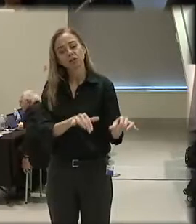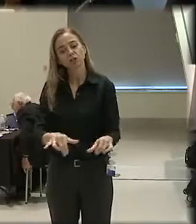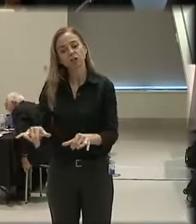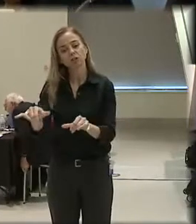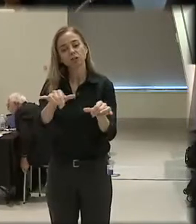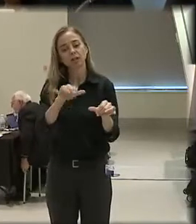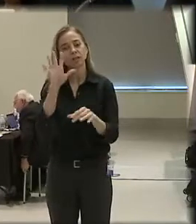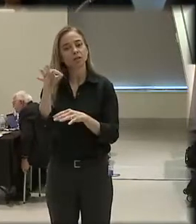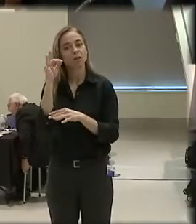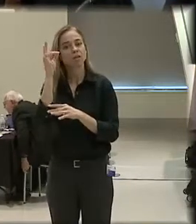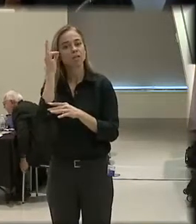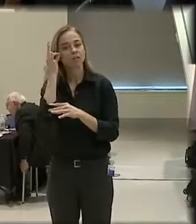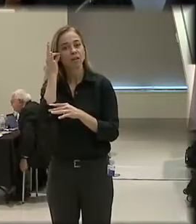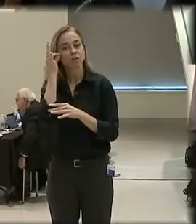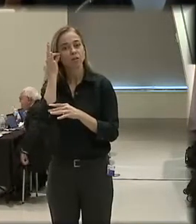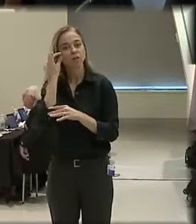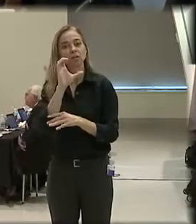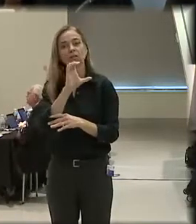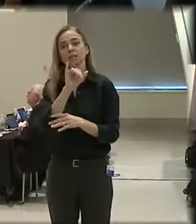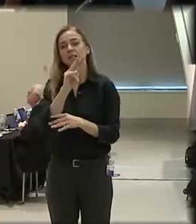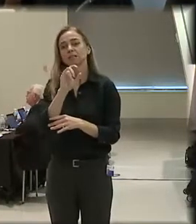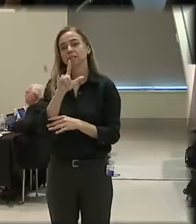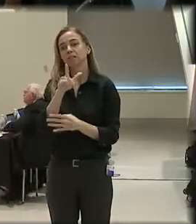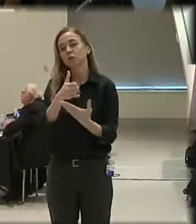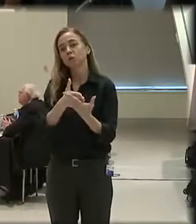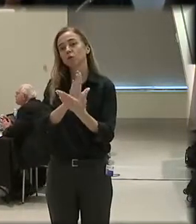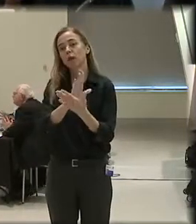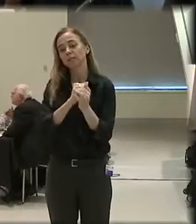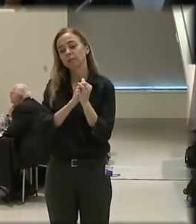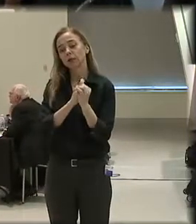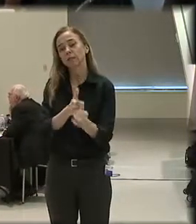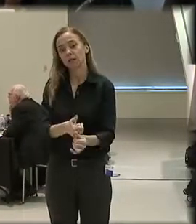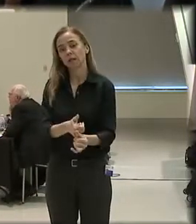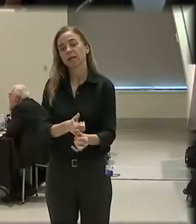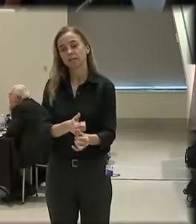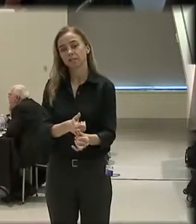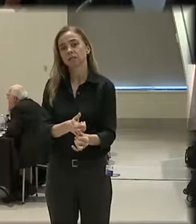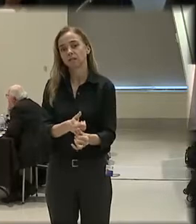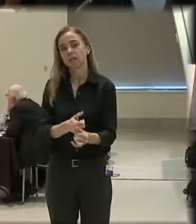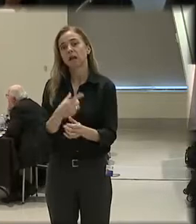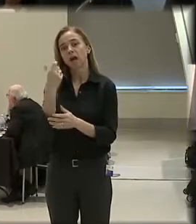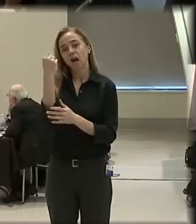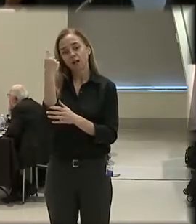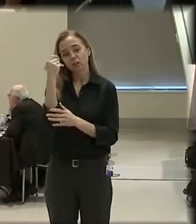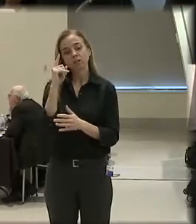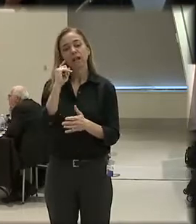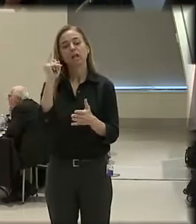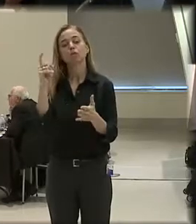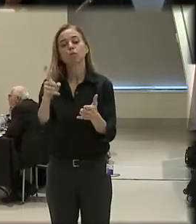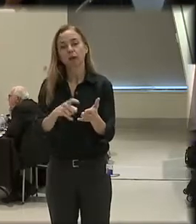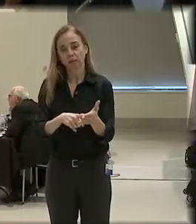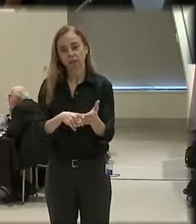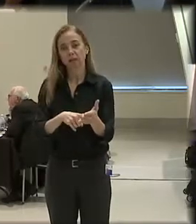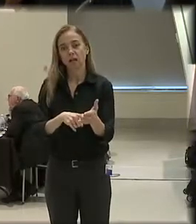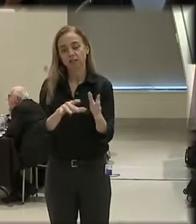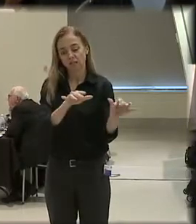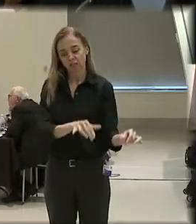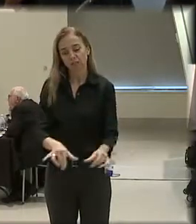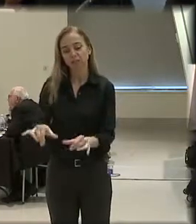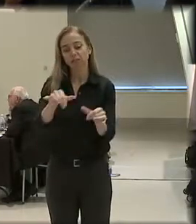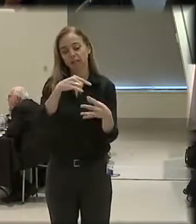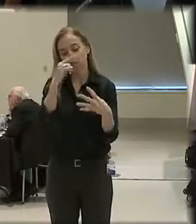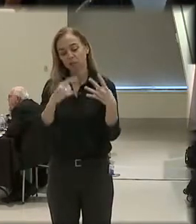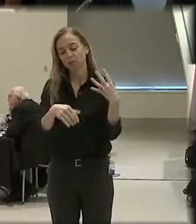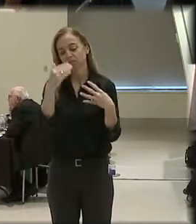federal civil rights compliance. They understand and recognize what those standards are.